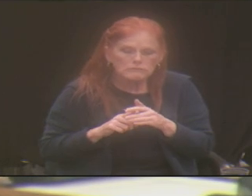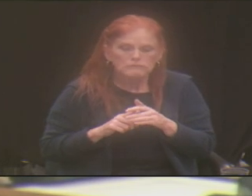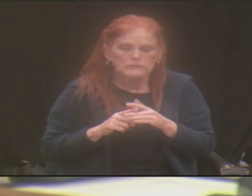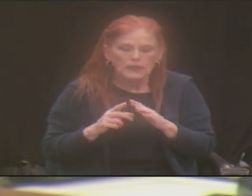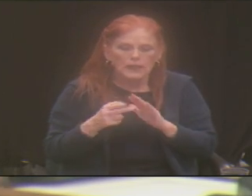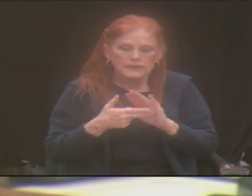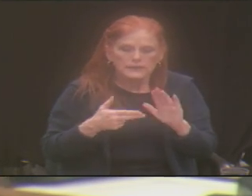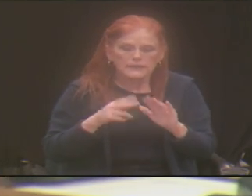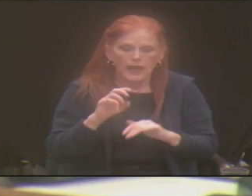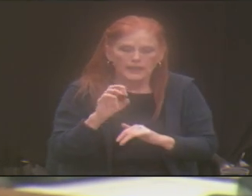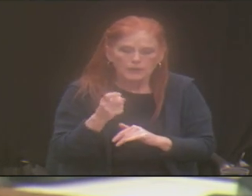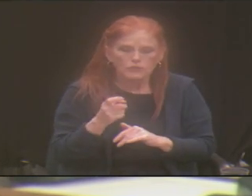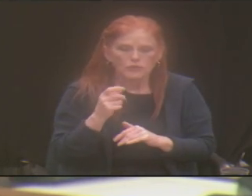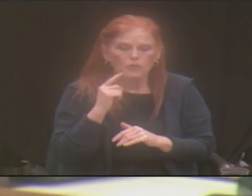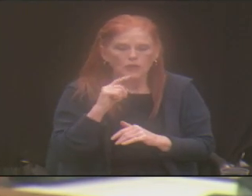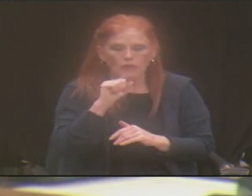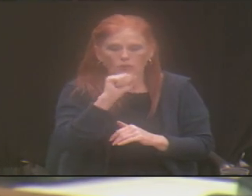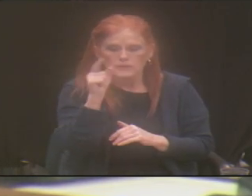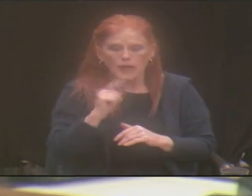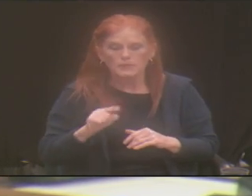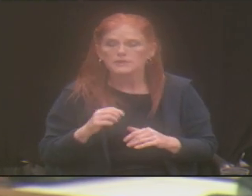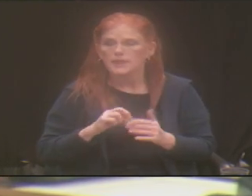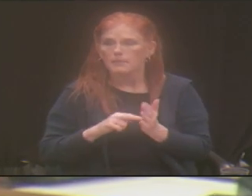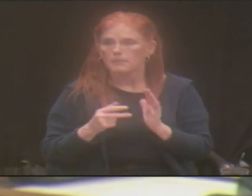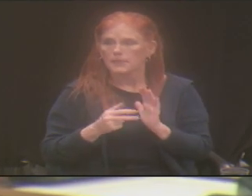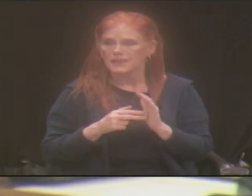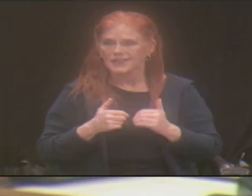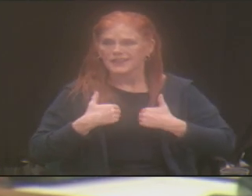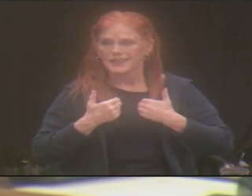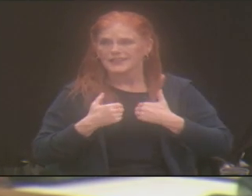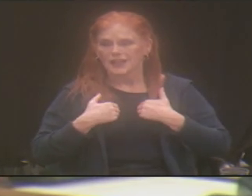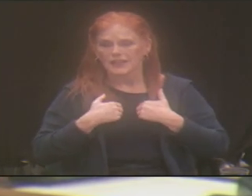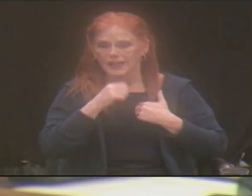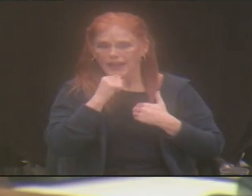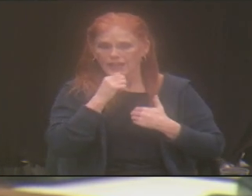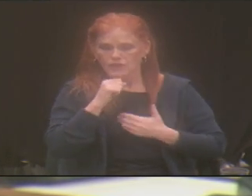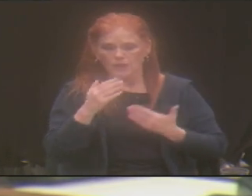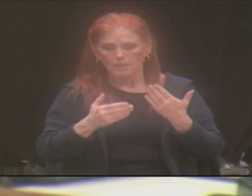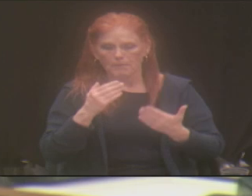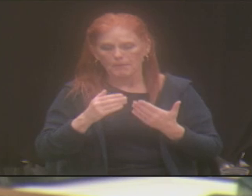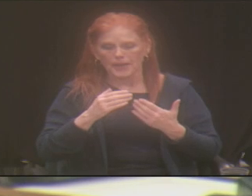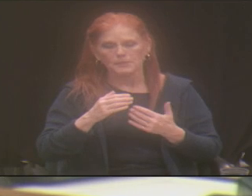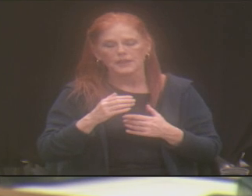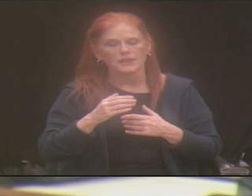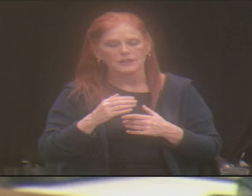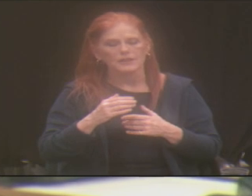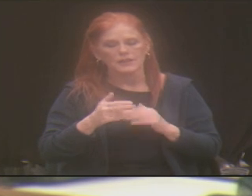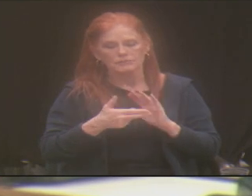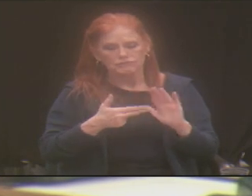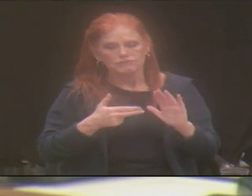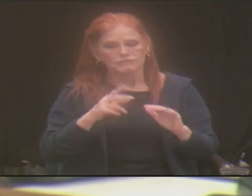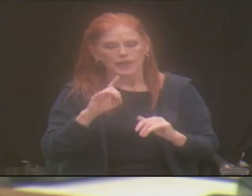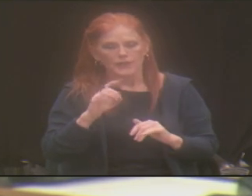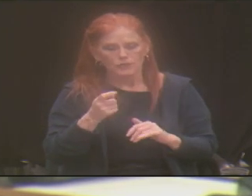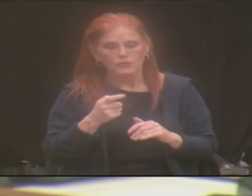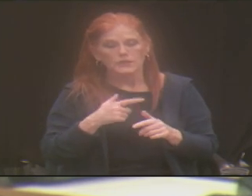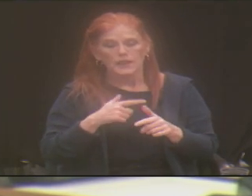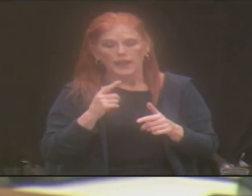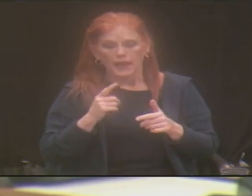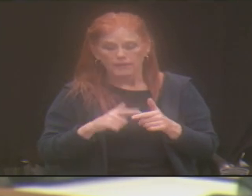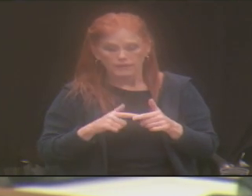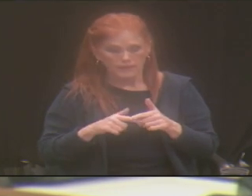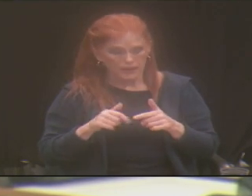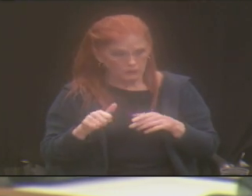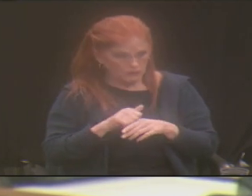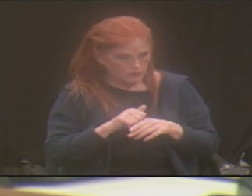So this is usually individuals that are diagnosed at a much younger age. And so then we looked at when that training